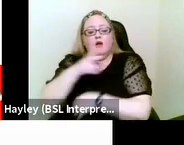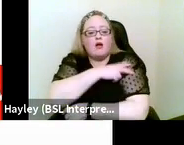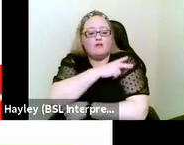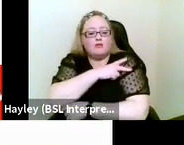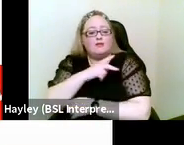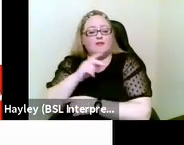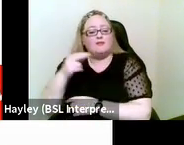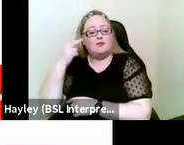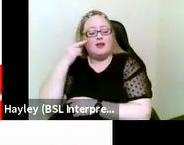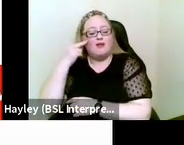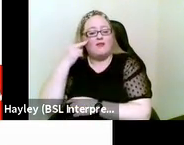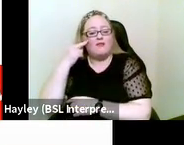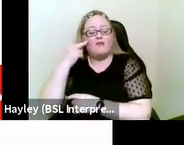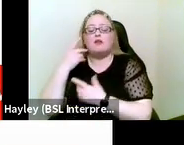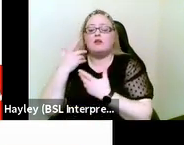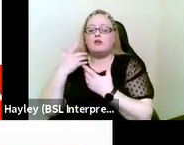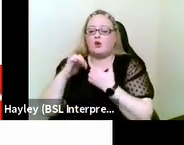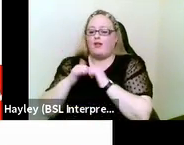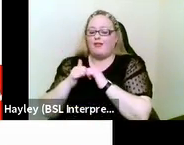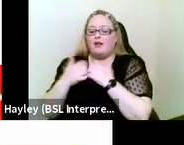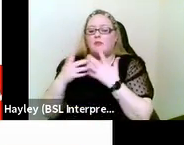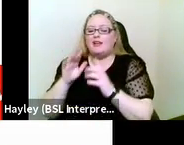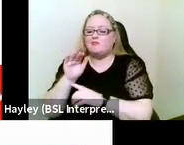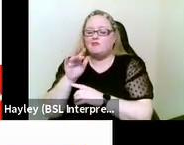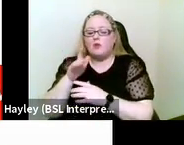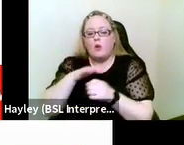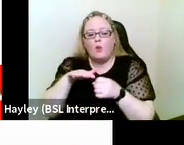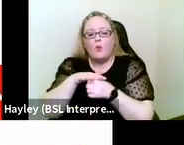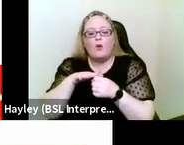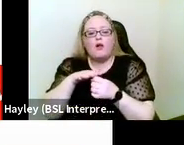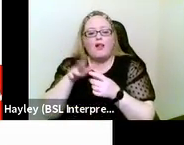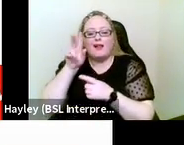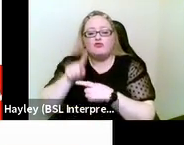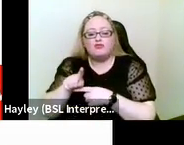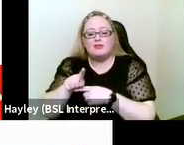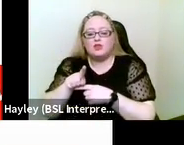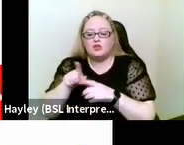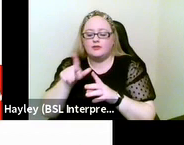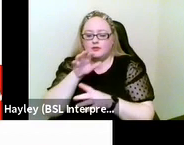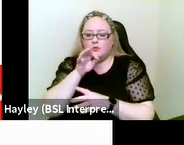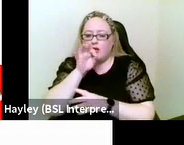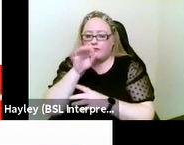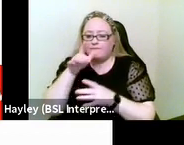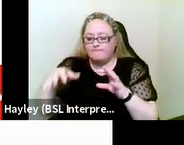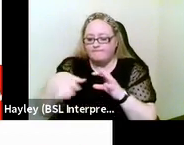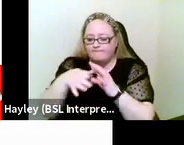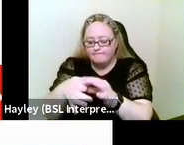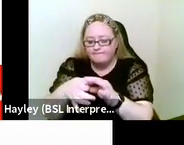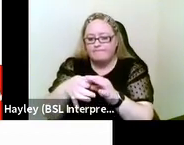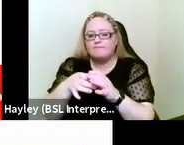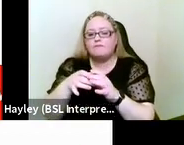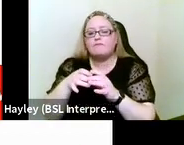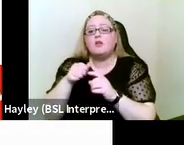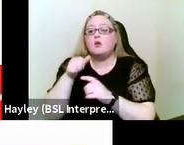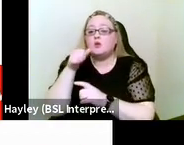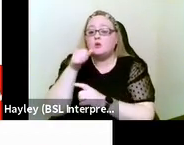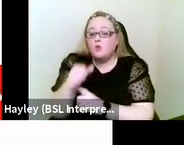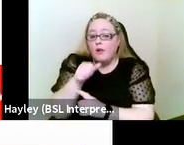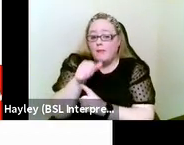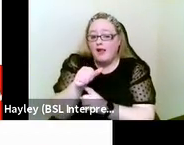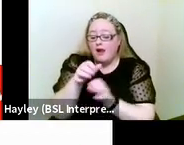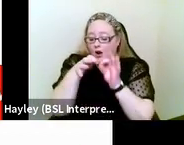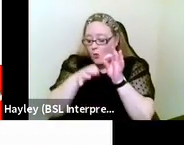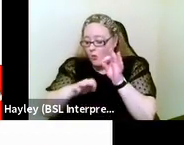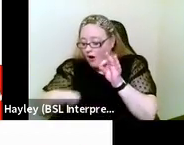electrician and we got her doorbell wired up to an electric fan next to the chair where she sat.